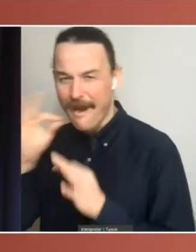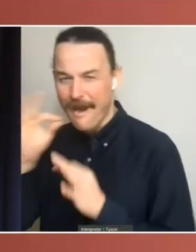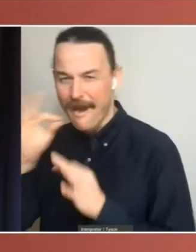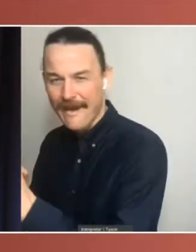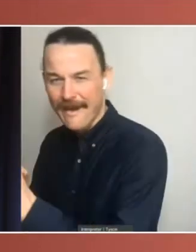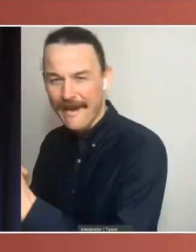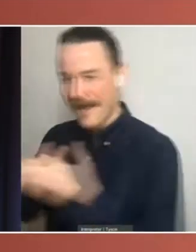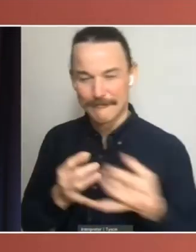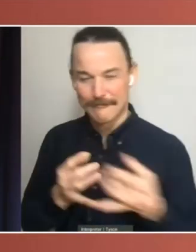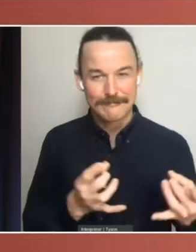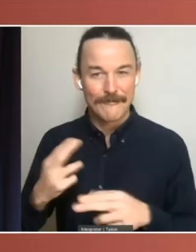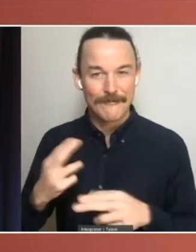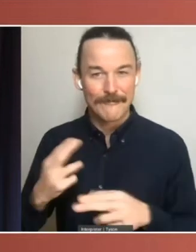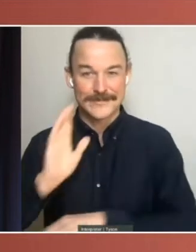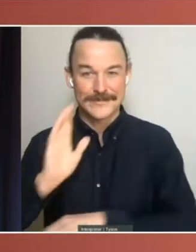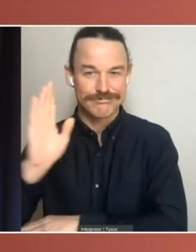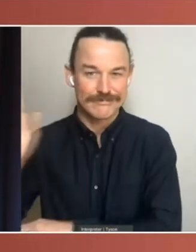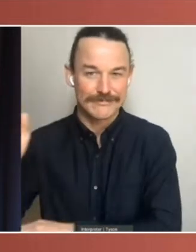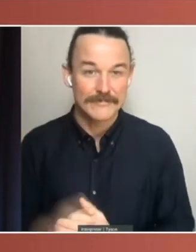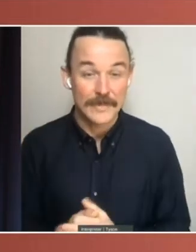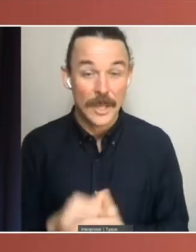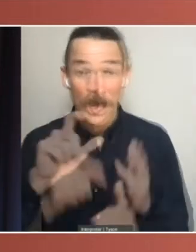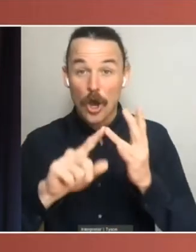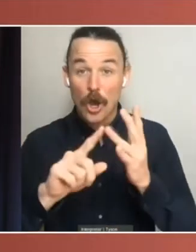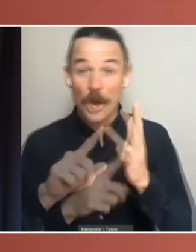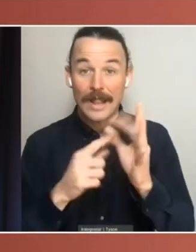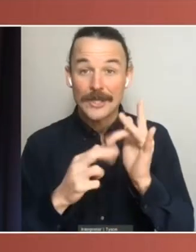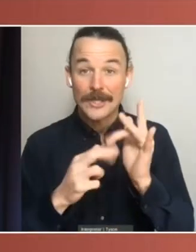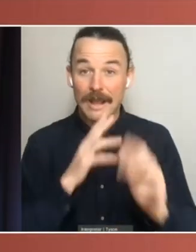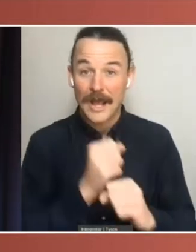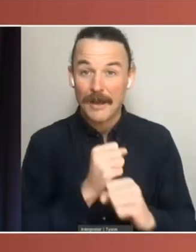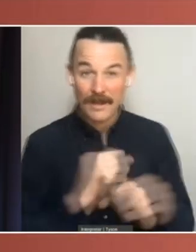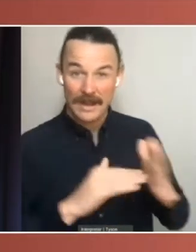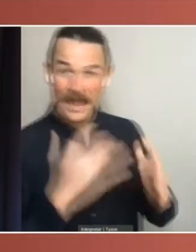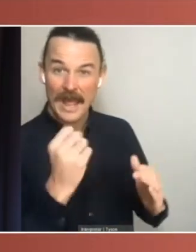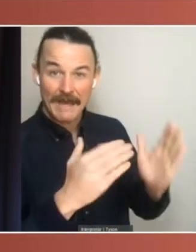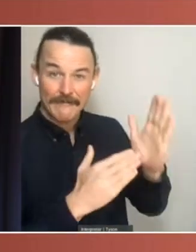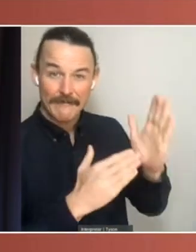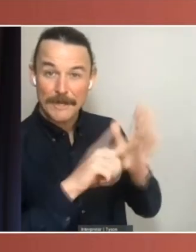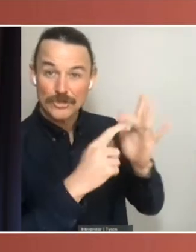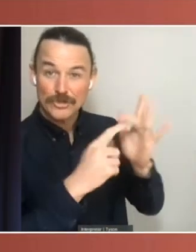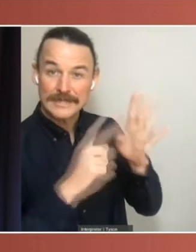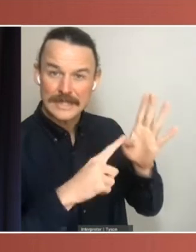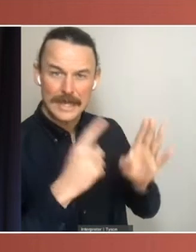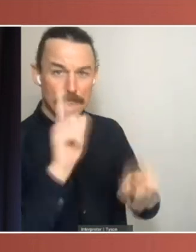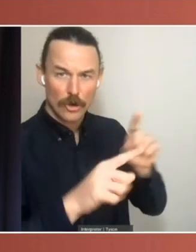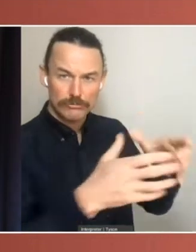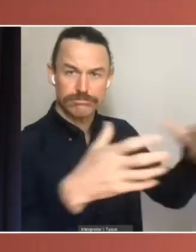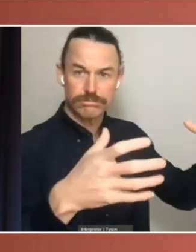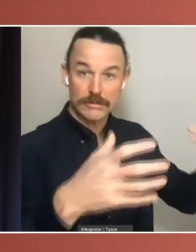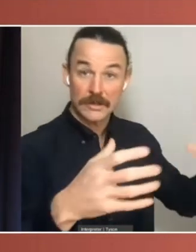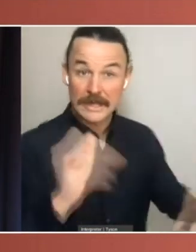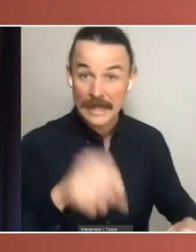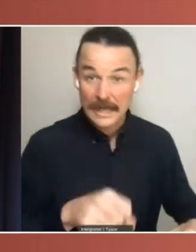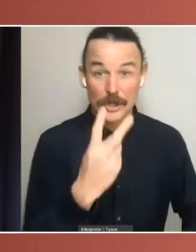the coalition government currently have a majority in the Senate? In 2018, 50% correctly